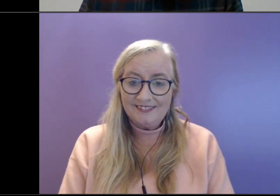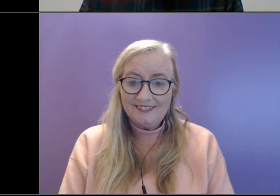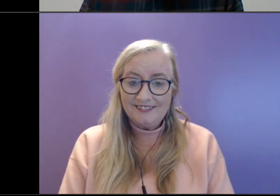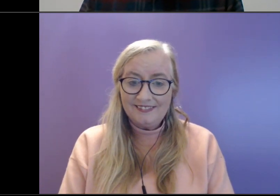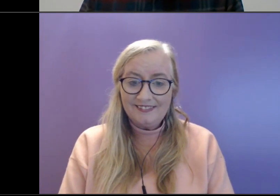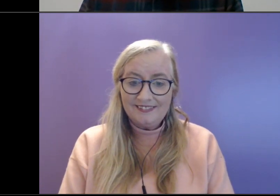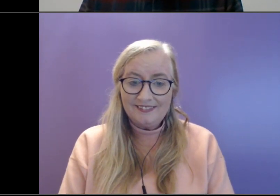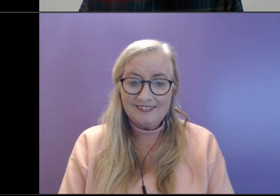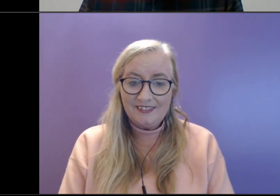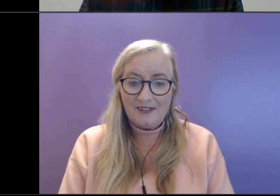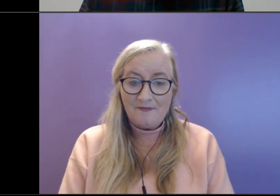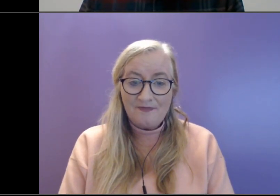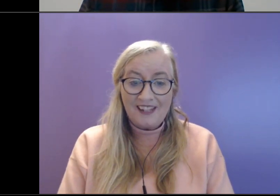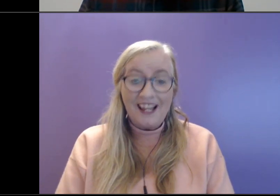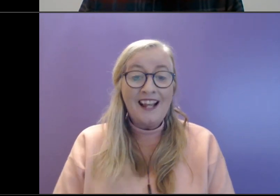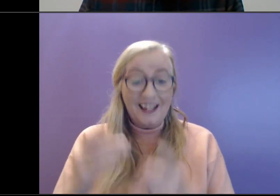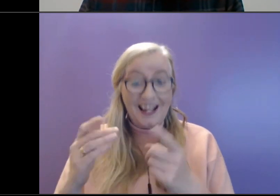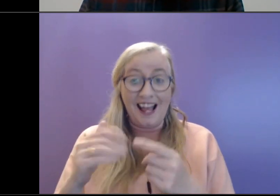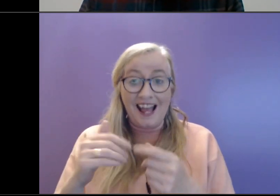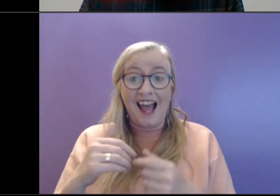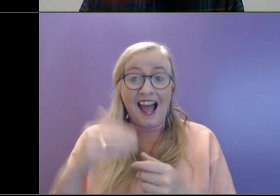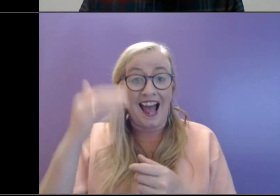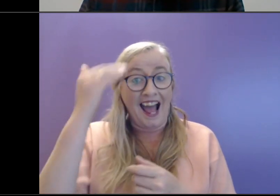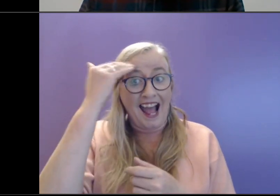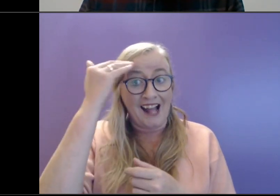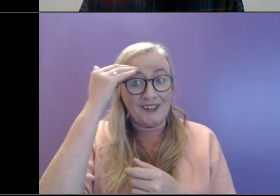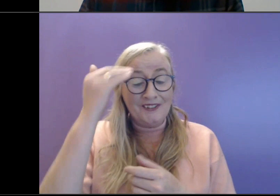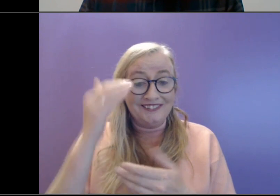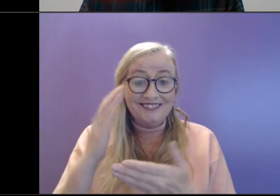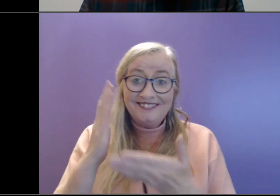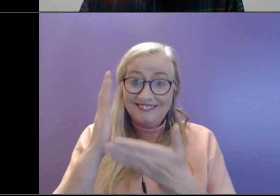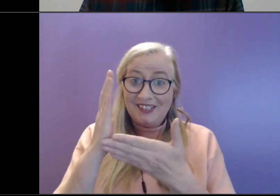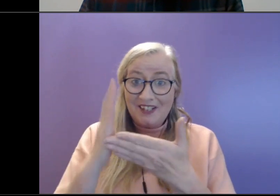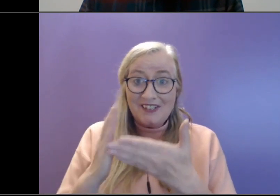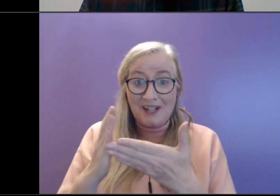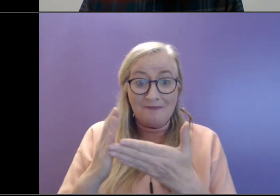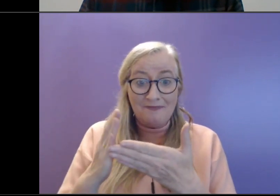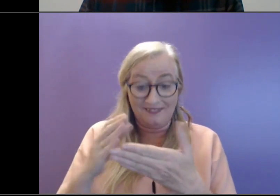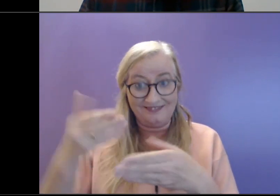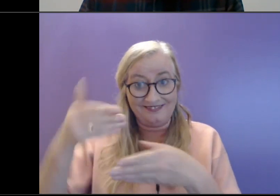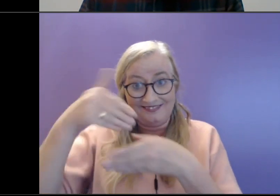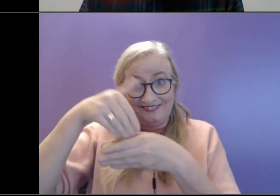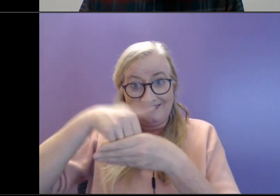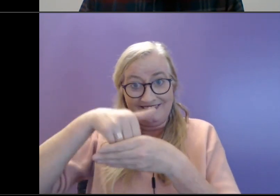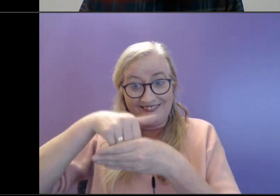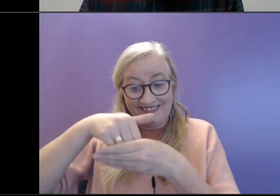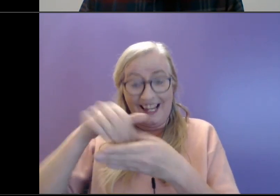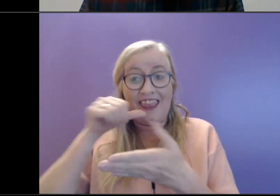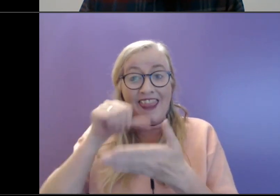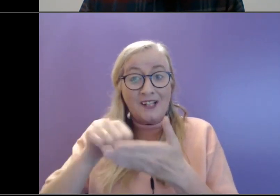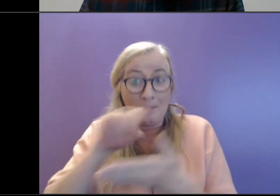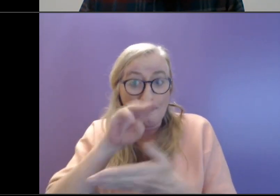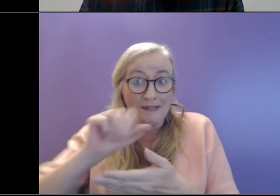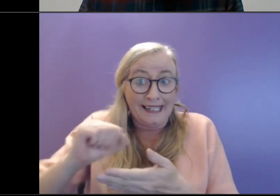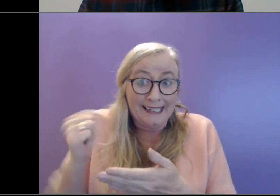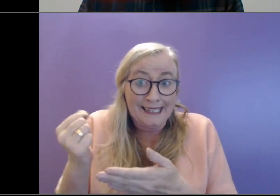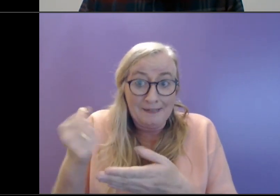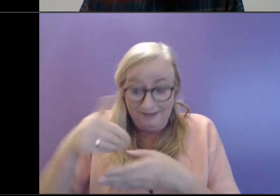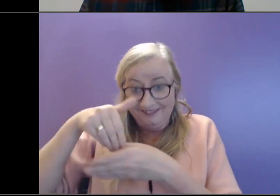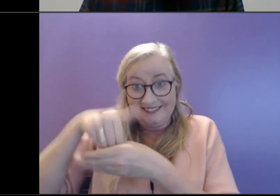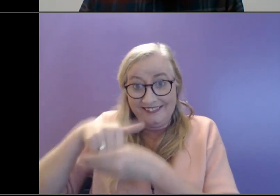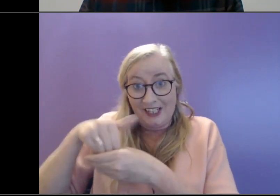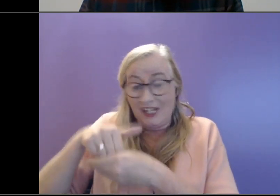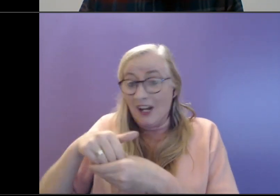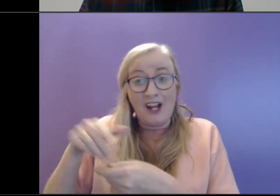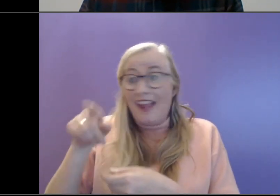I know some young people who carry around letters with them that have been sent to them that people wouldn't know that. So even when you don't know